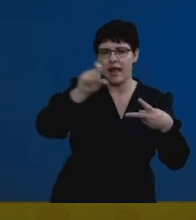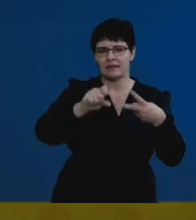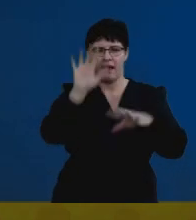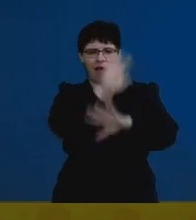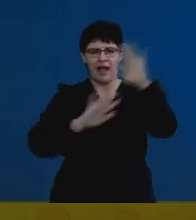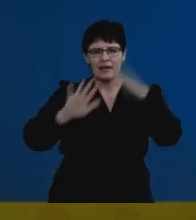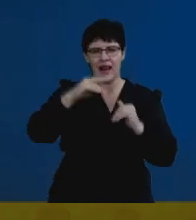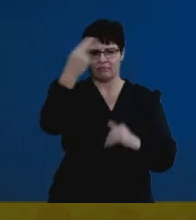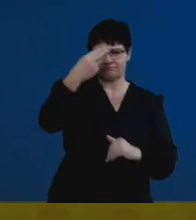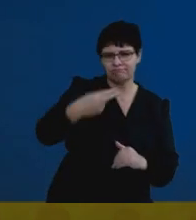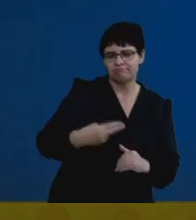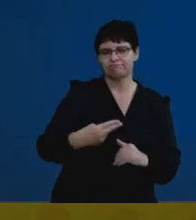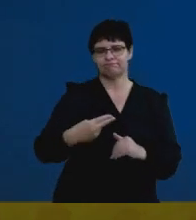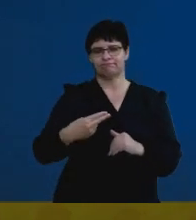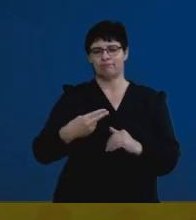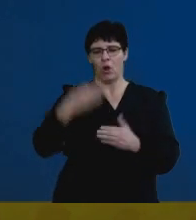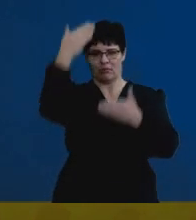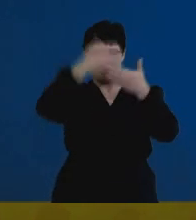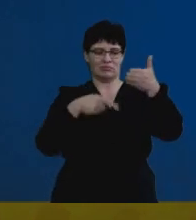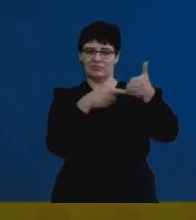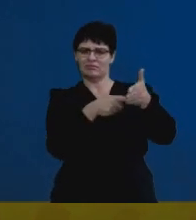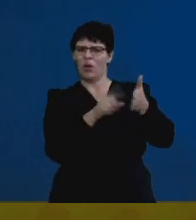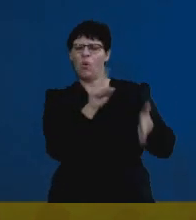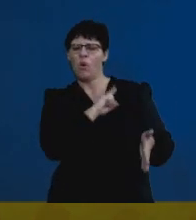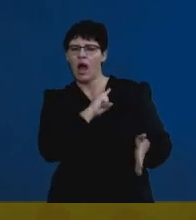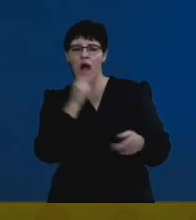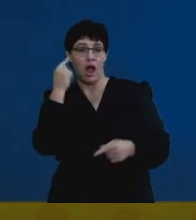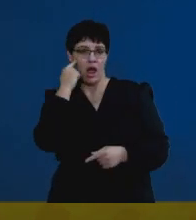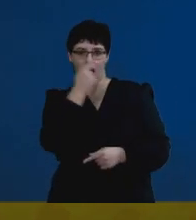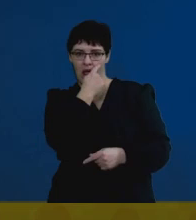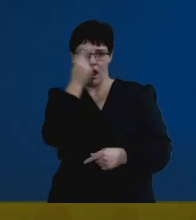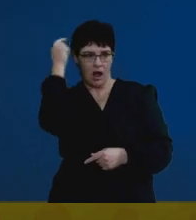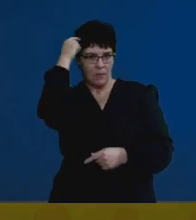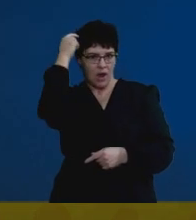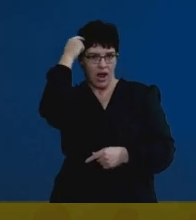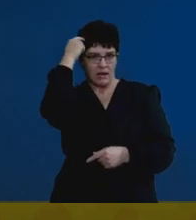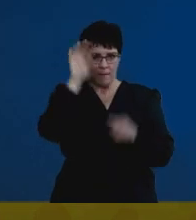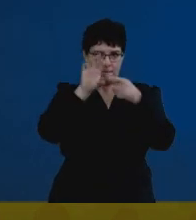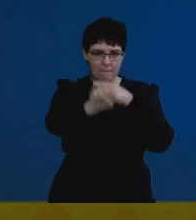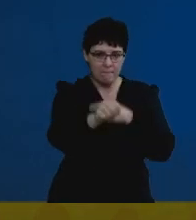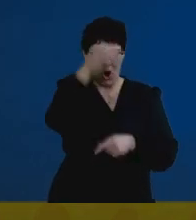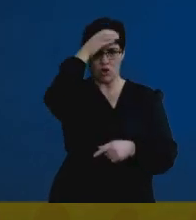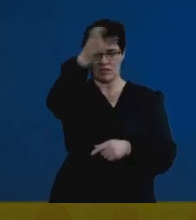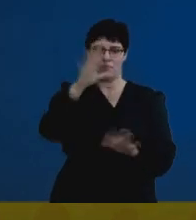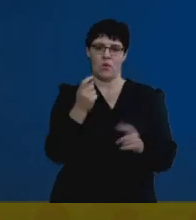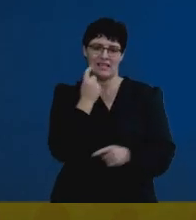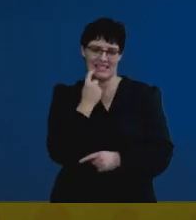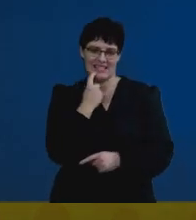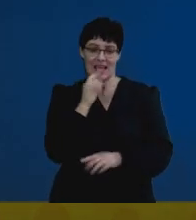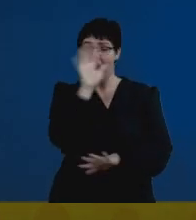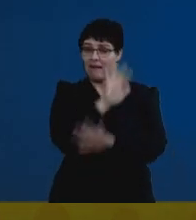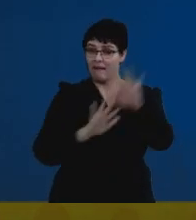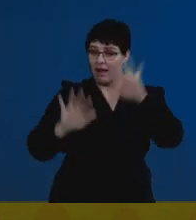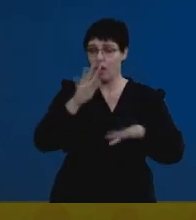colored in images on the board. And that's to help you recognize or remember important concepts. So color plays an